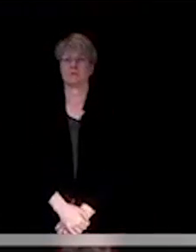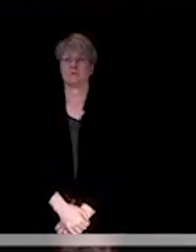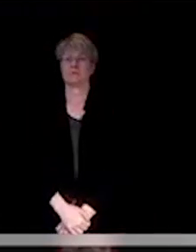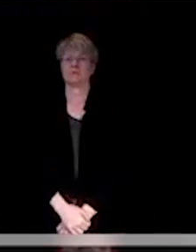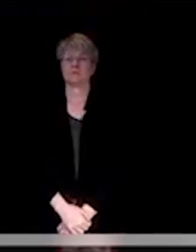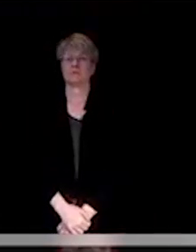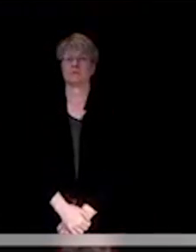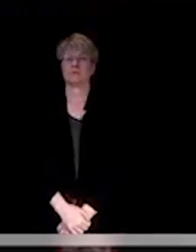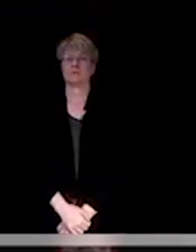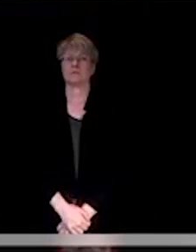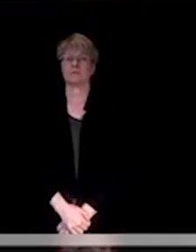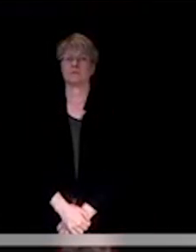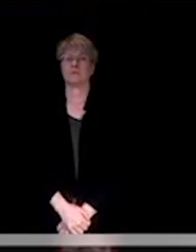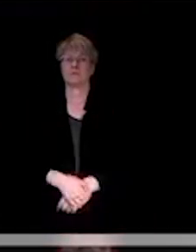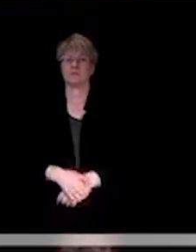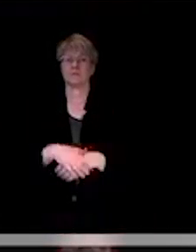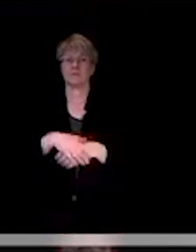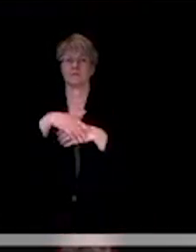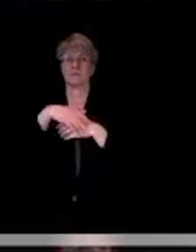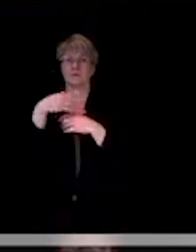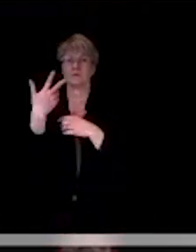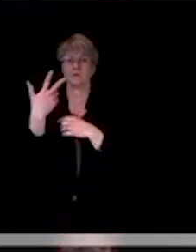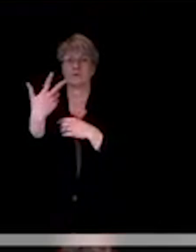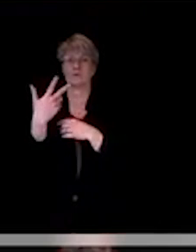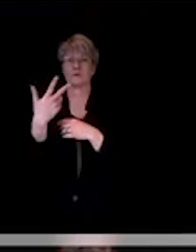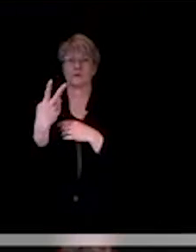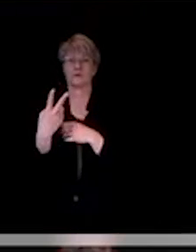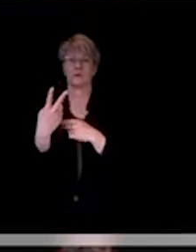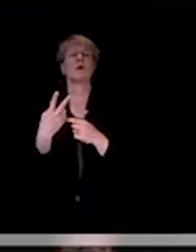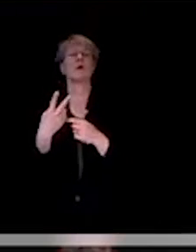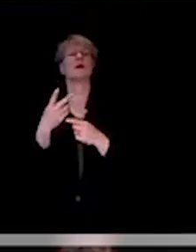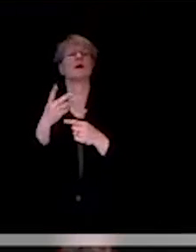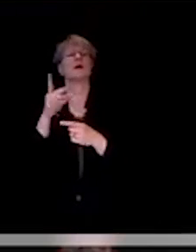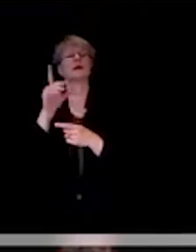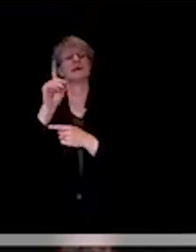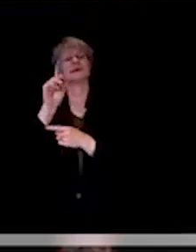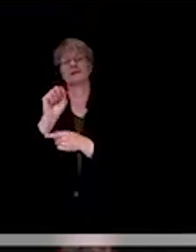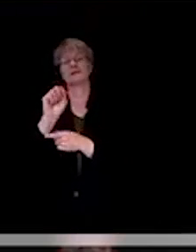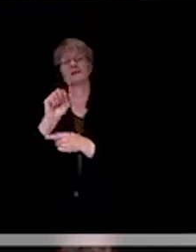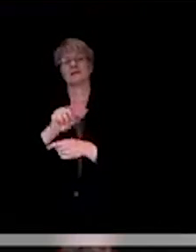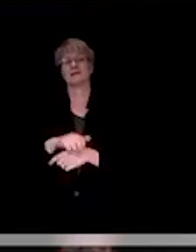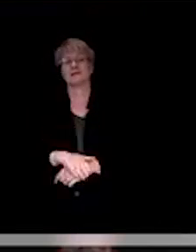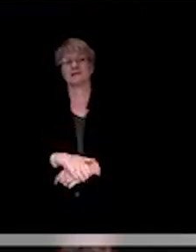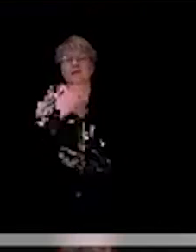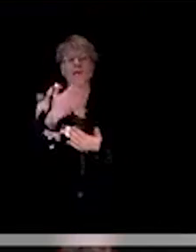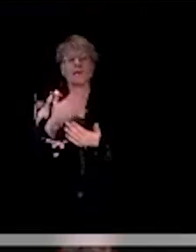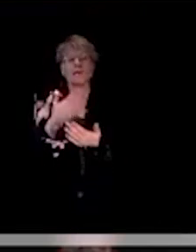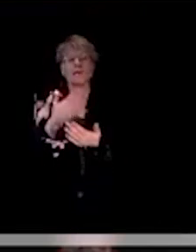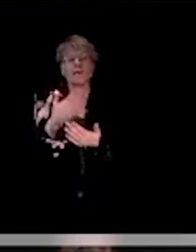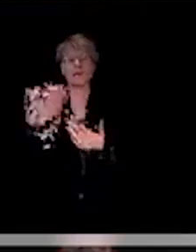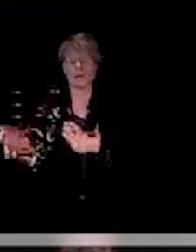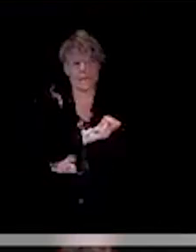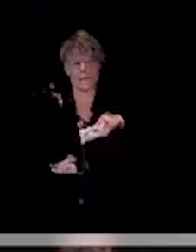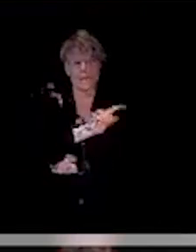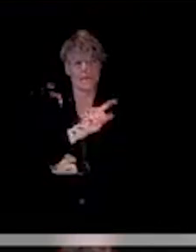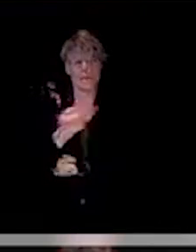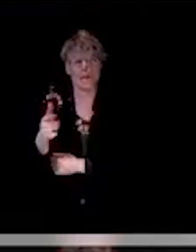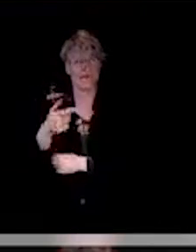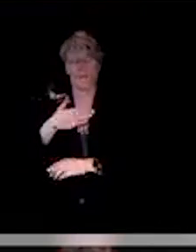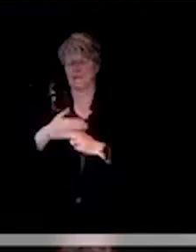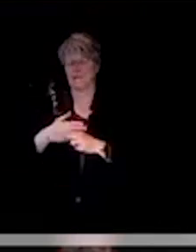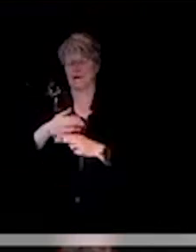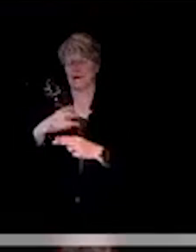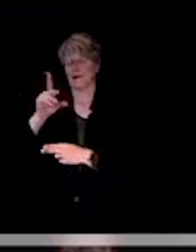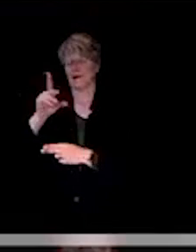Going once, going twice. This is Daisy with Chandler. Good morning, everyone. So, I did have some